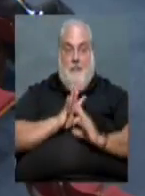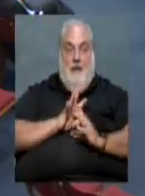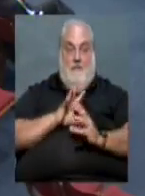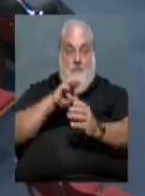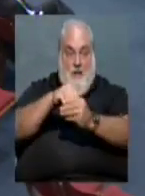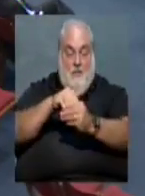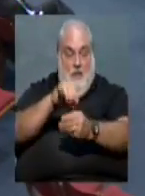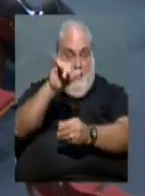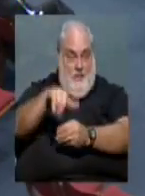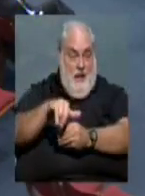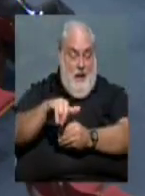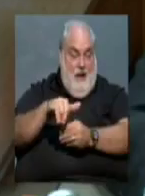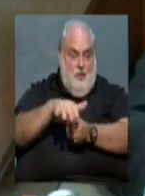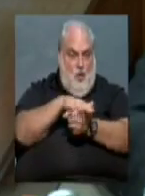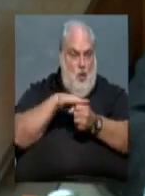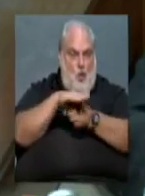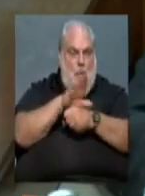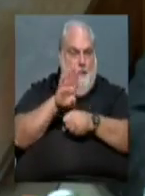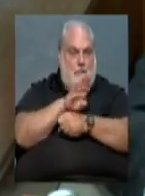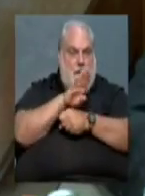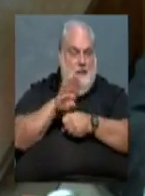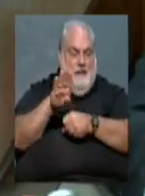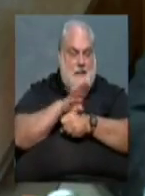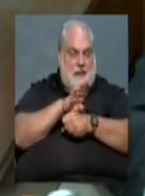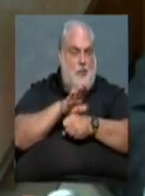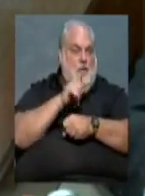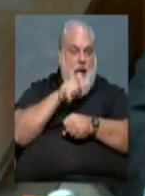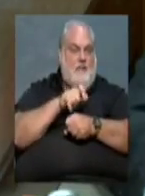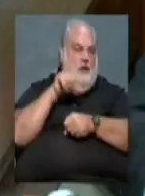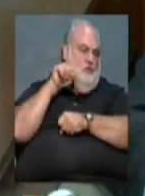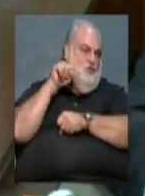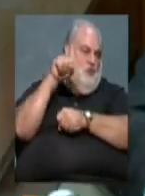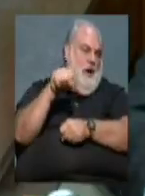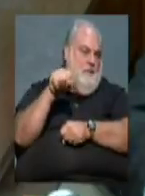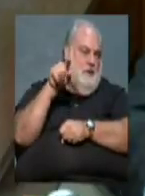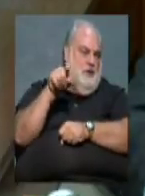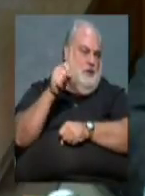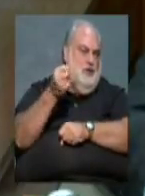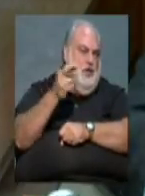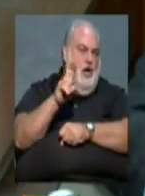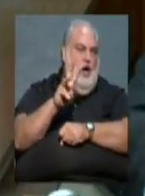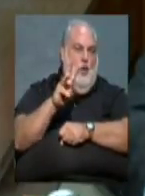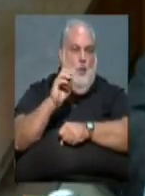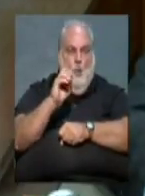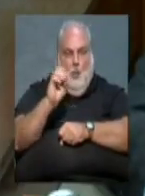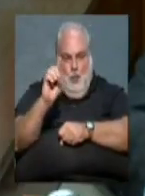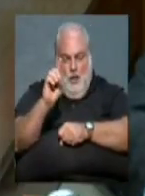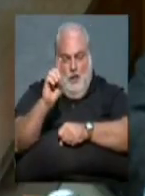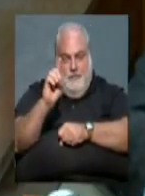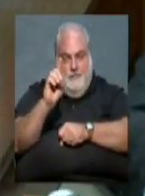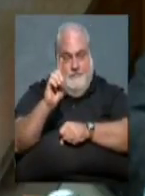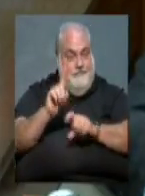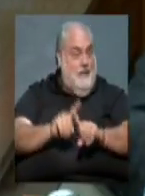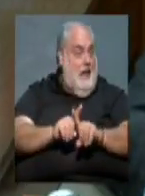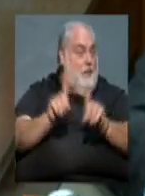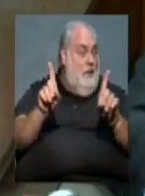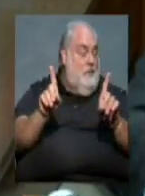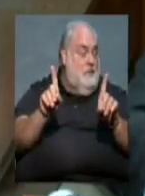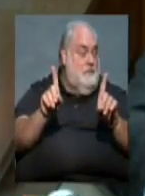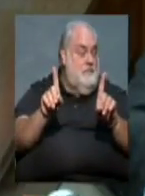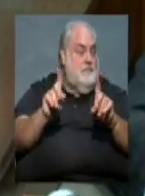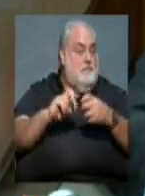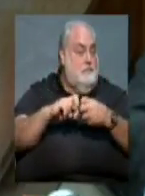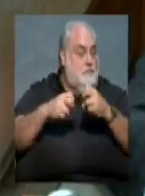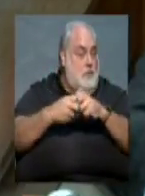in this process so that local business leaders would not have to go out to Sherwood. And I think that the